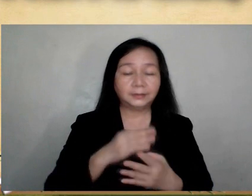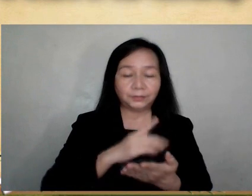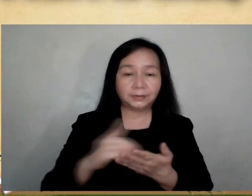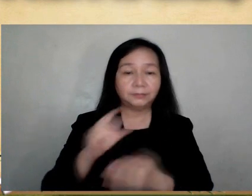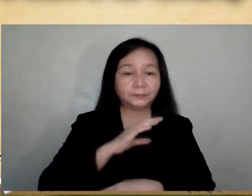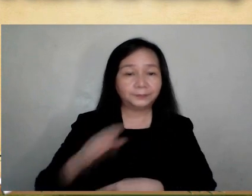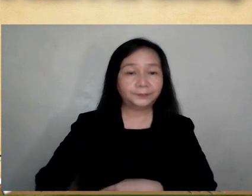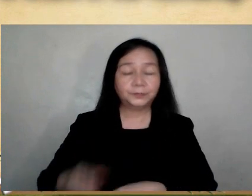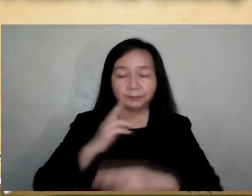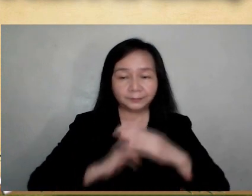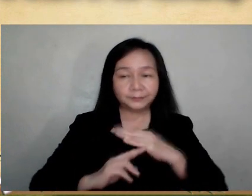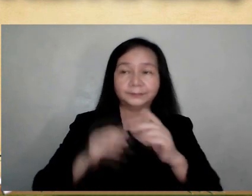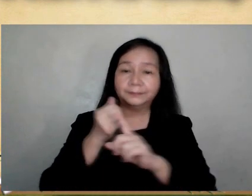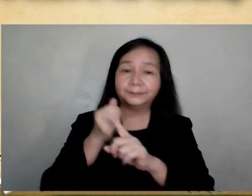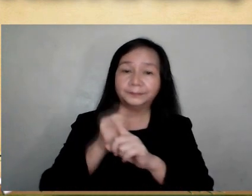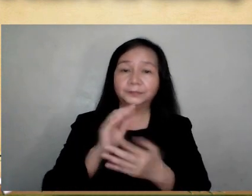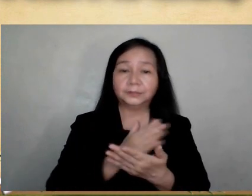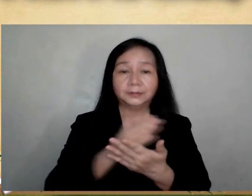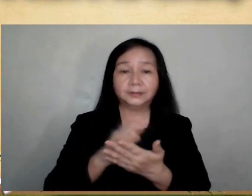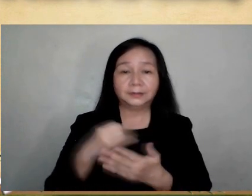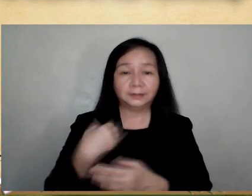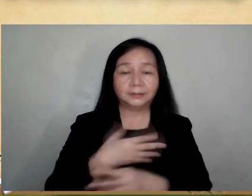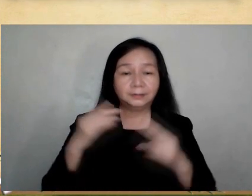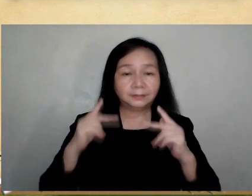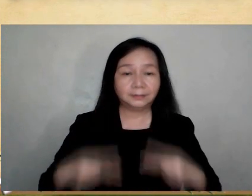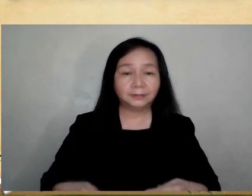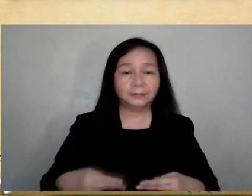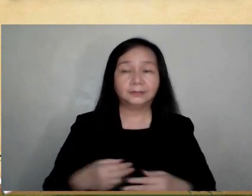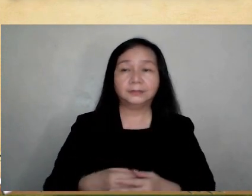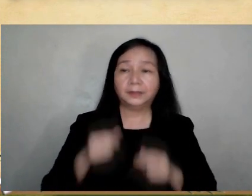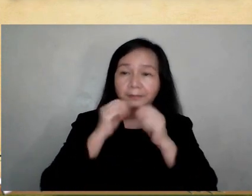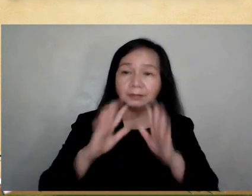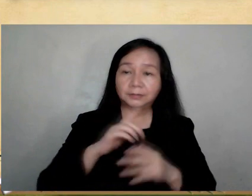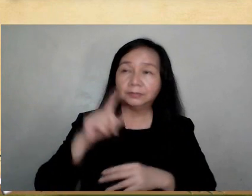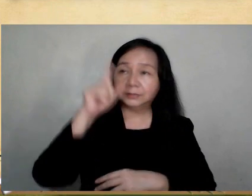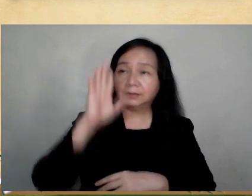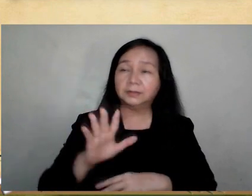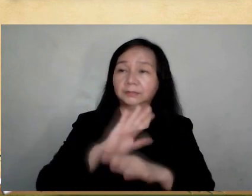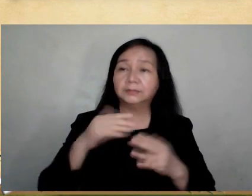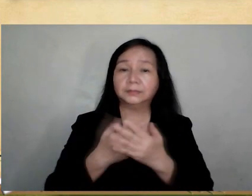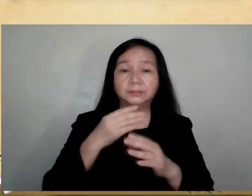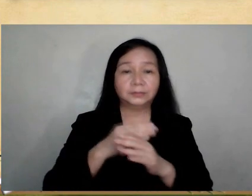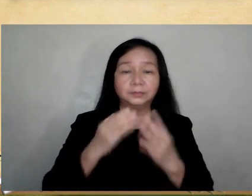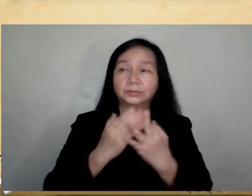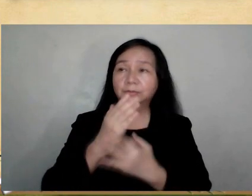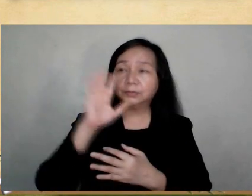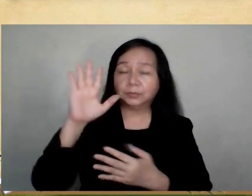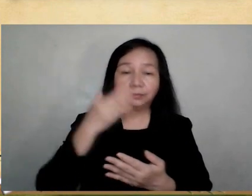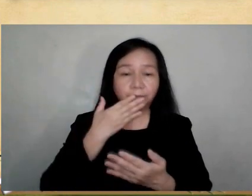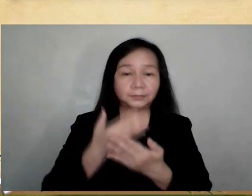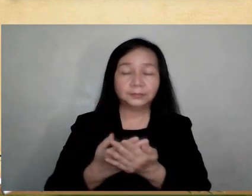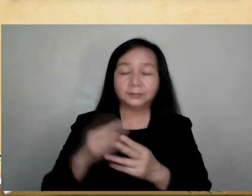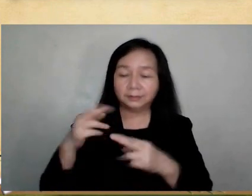divinity of Christ, who humbled Himself to share in our humanity. Blessed are You, Lord God of all creation, for through Your